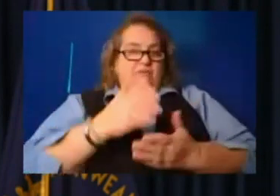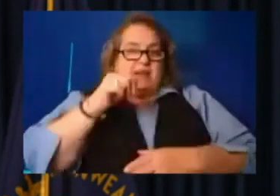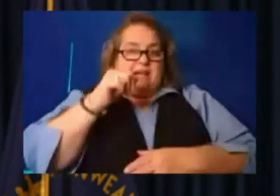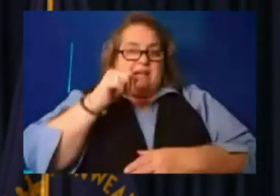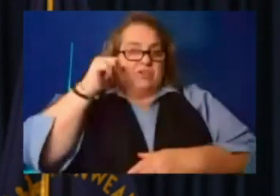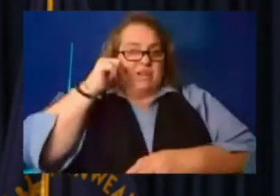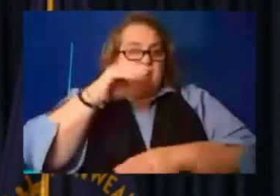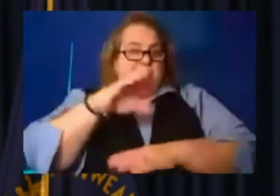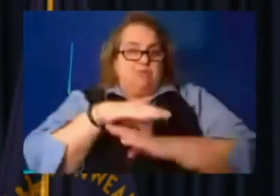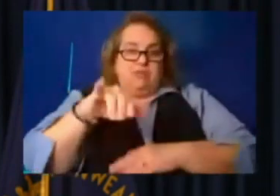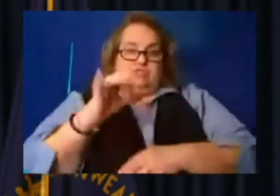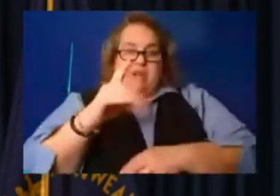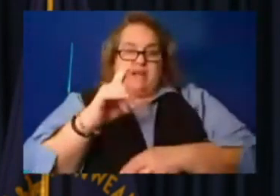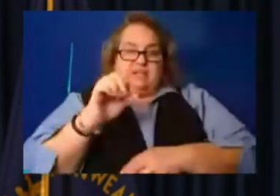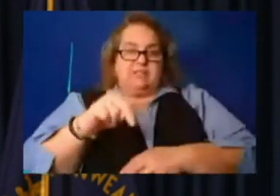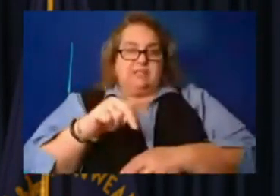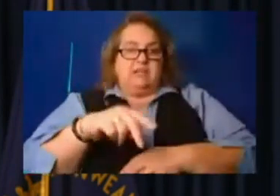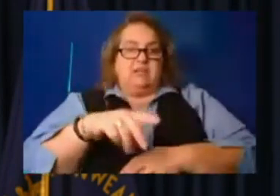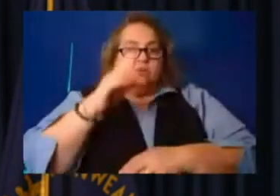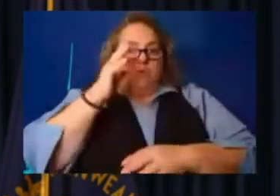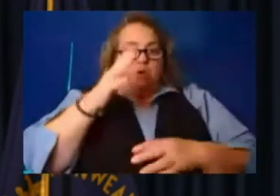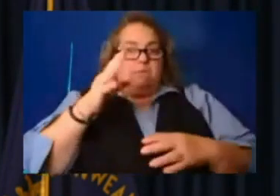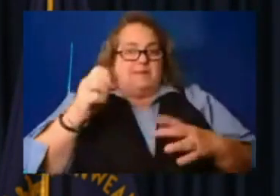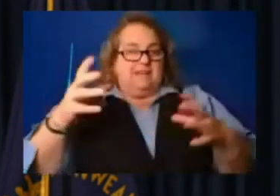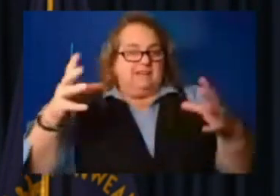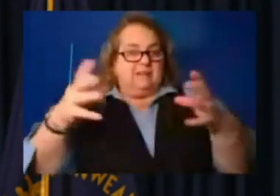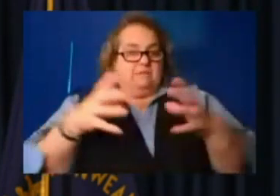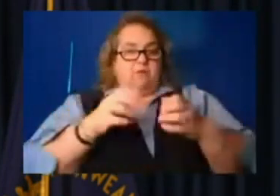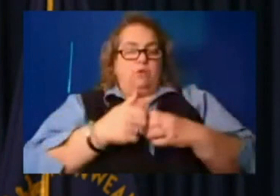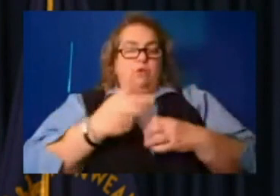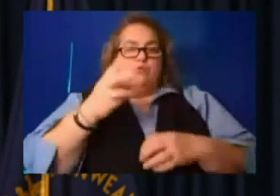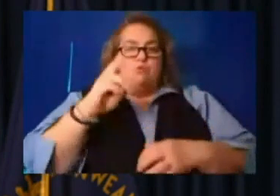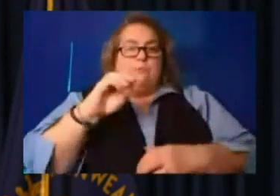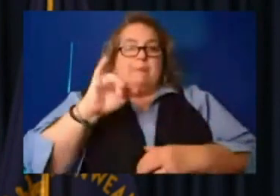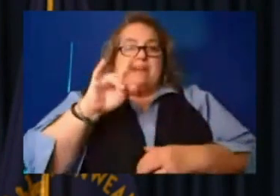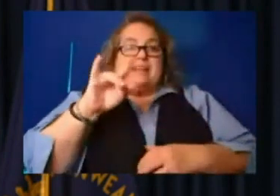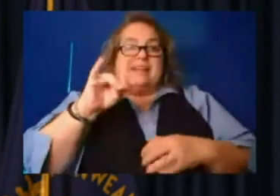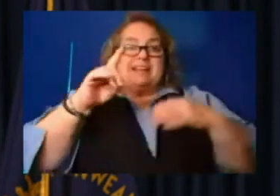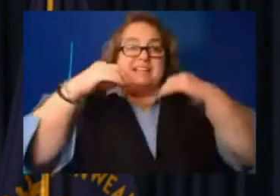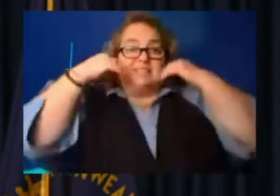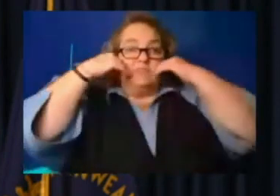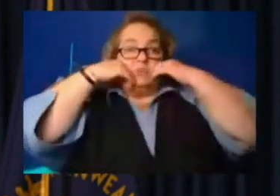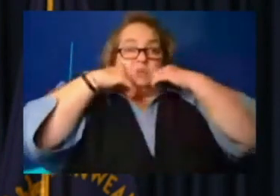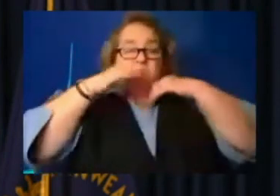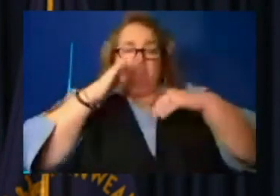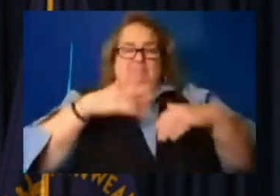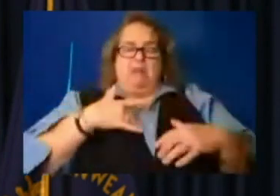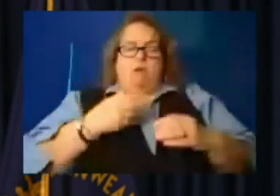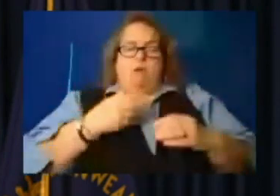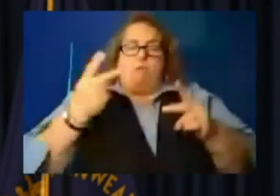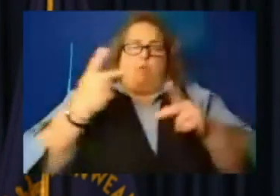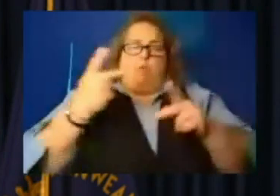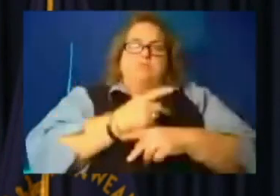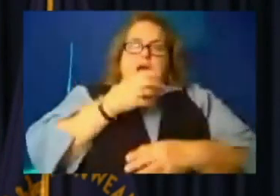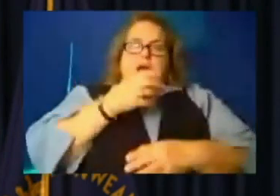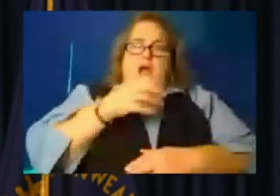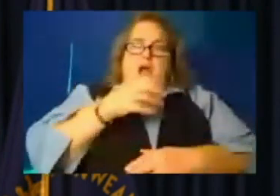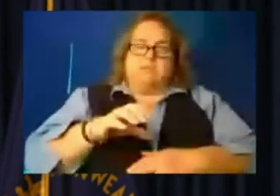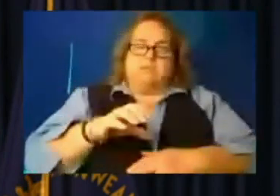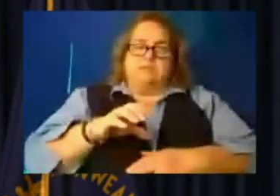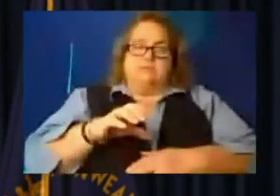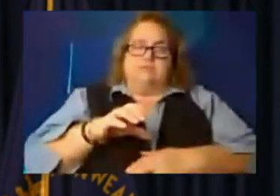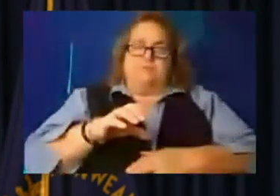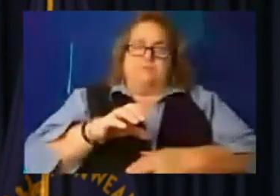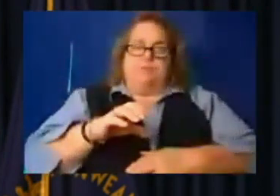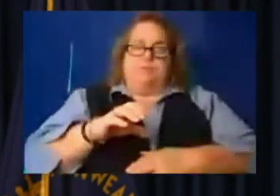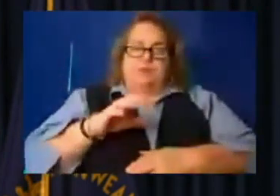They're gonna be combined with a humid air mass and it's gonna make it feel much hotter. The heat, uh, indices are going to be above